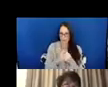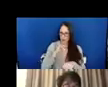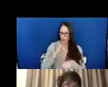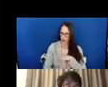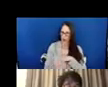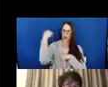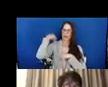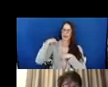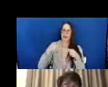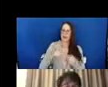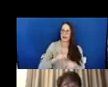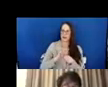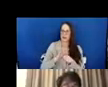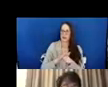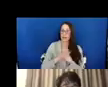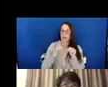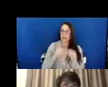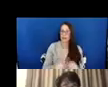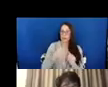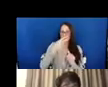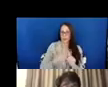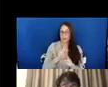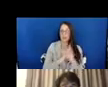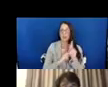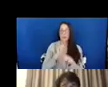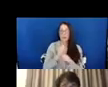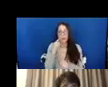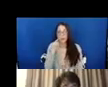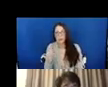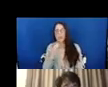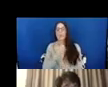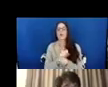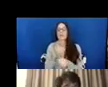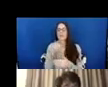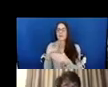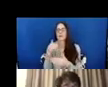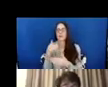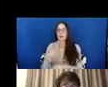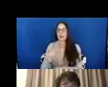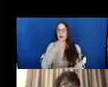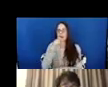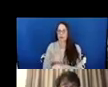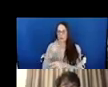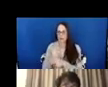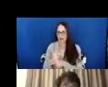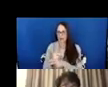two months. Three of the people who worked for them also worked in a nearby long-term care facility which had a COVID outbreak early